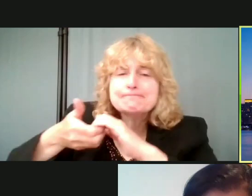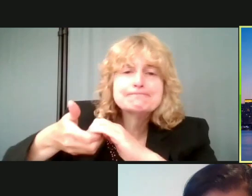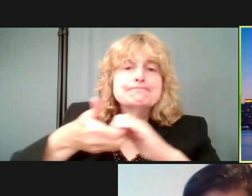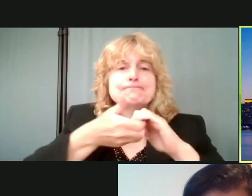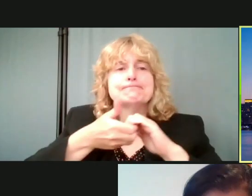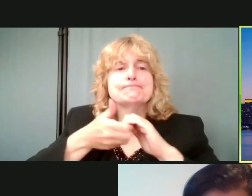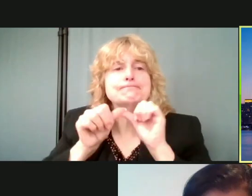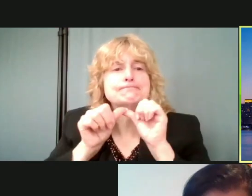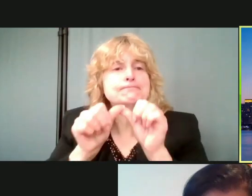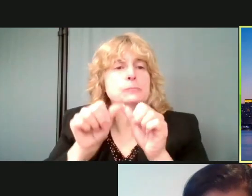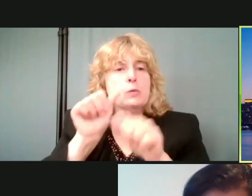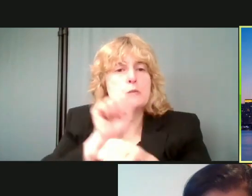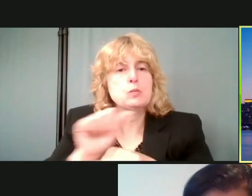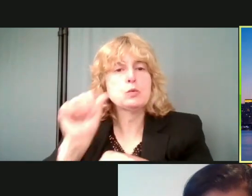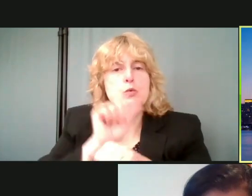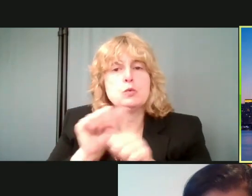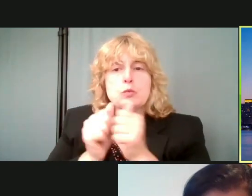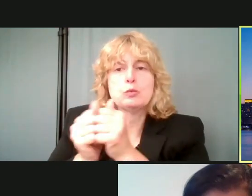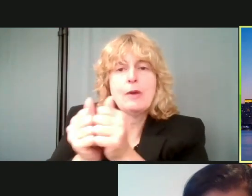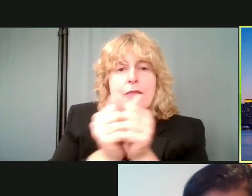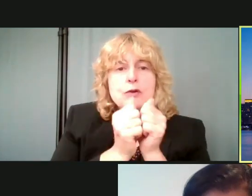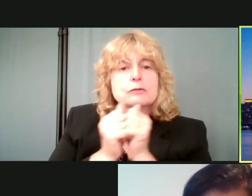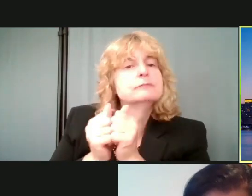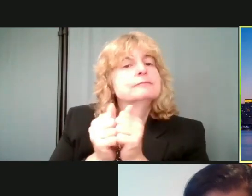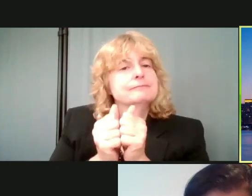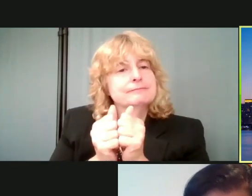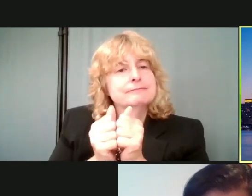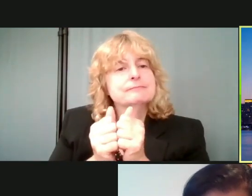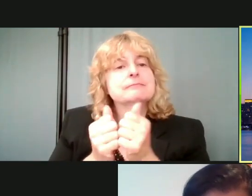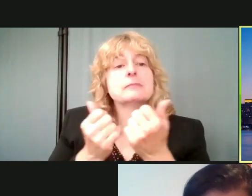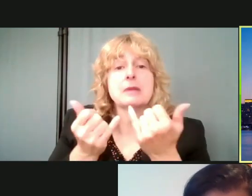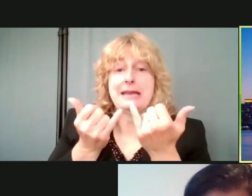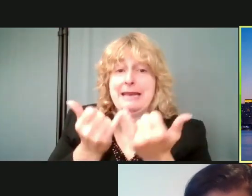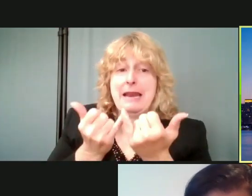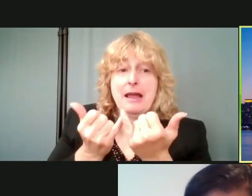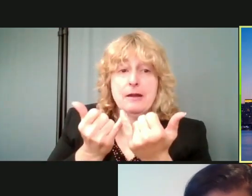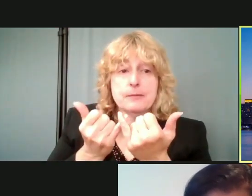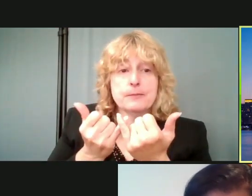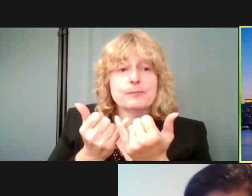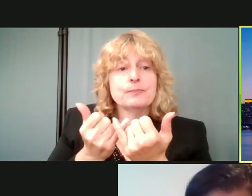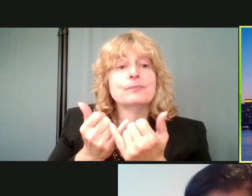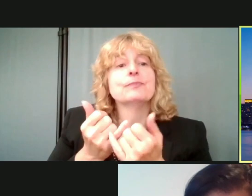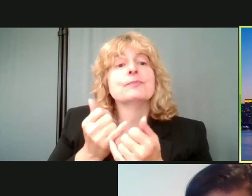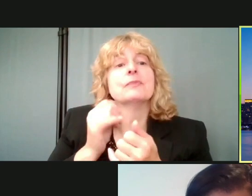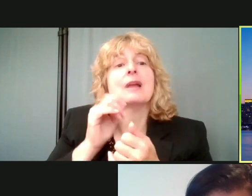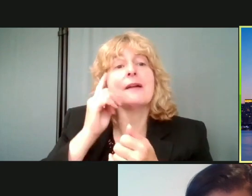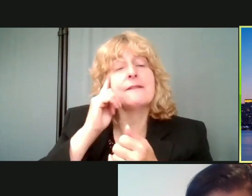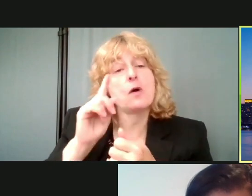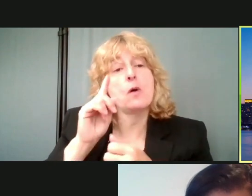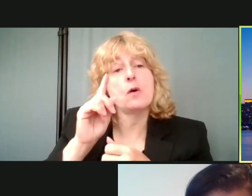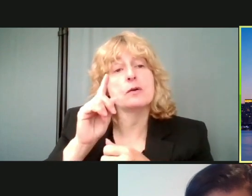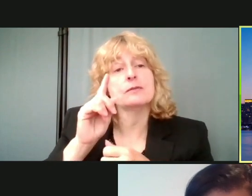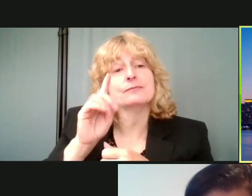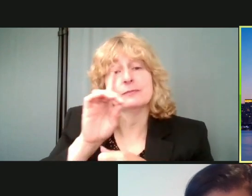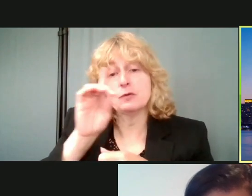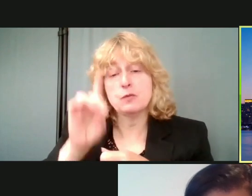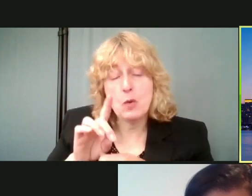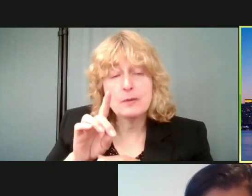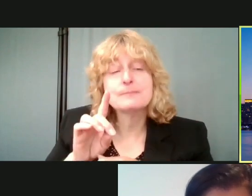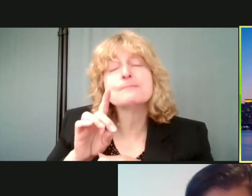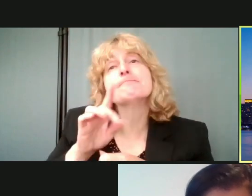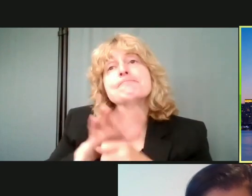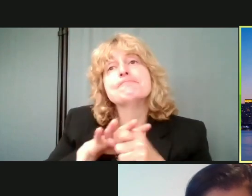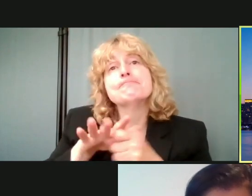together. So, right now, the updates for Detroit, we are